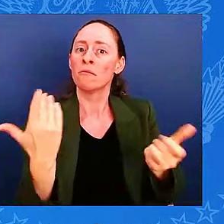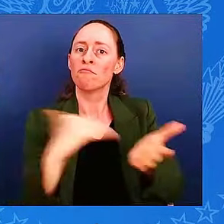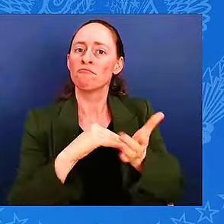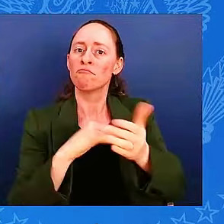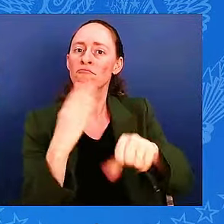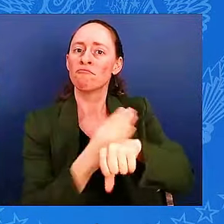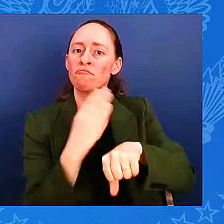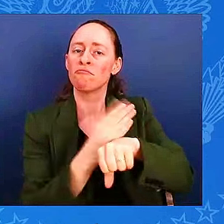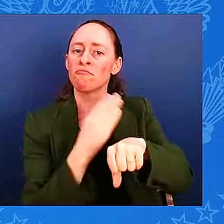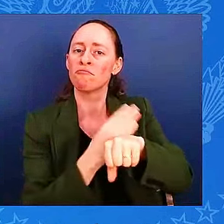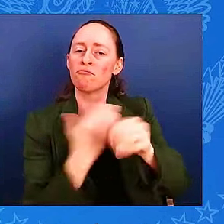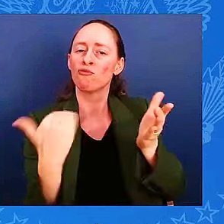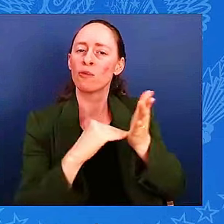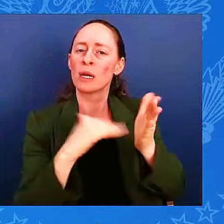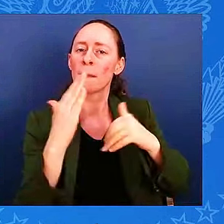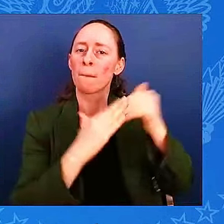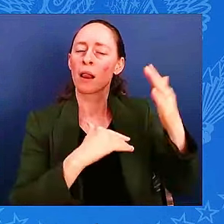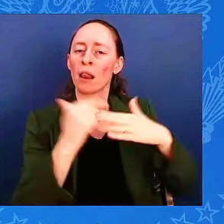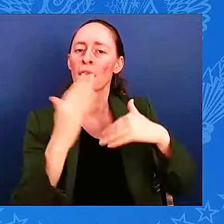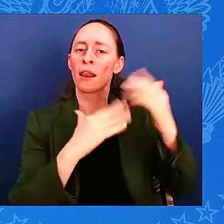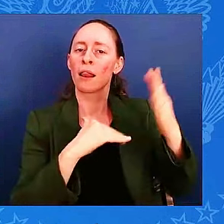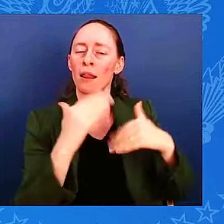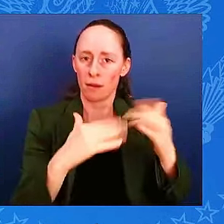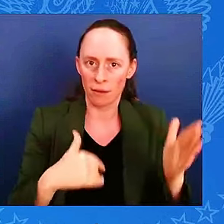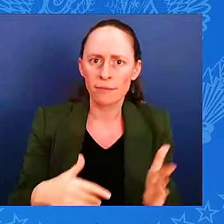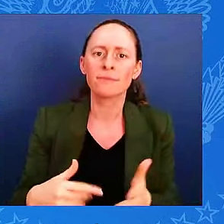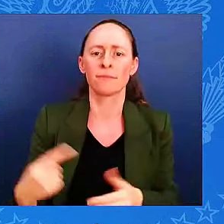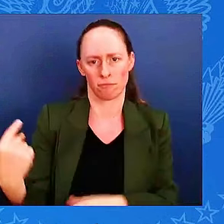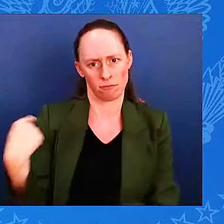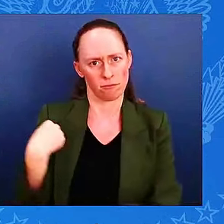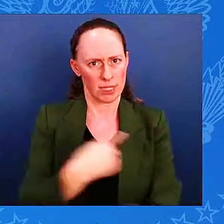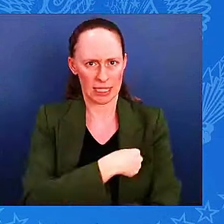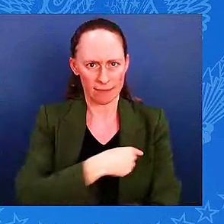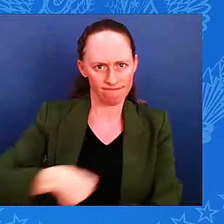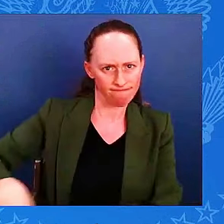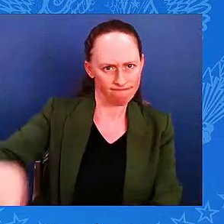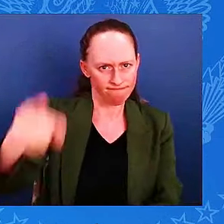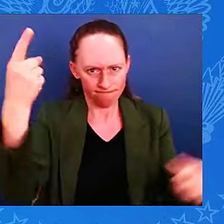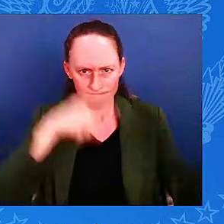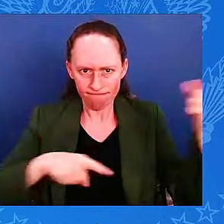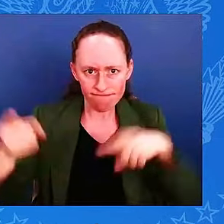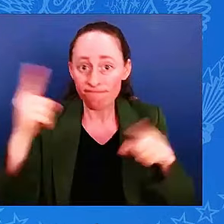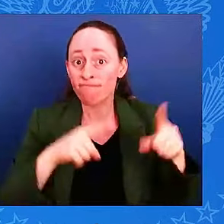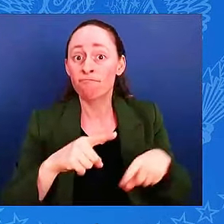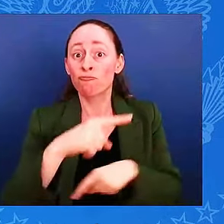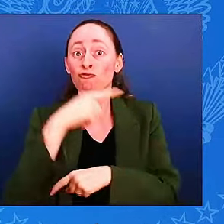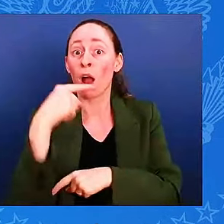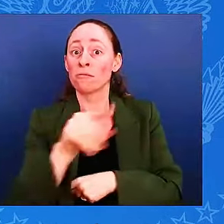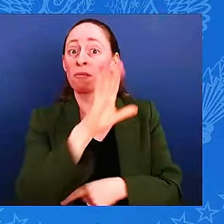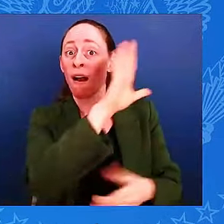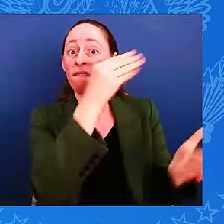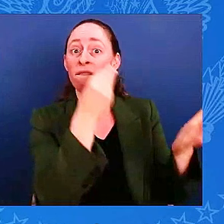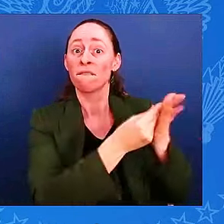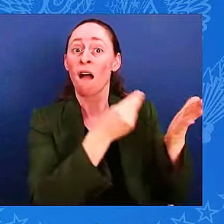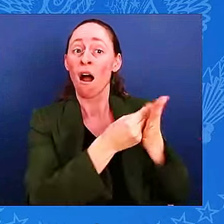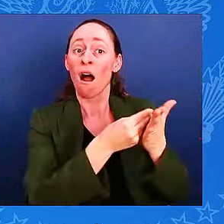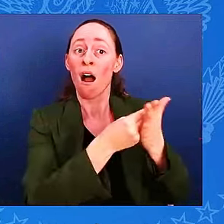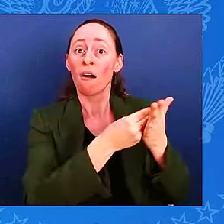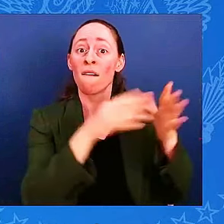Russia's sovereign assets will be immobilized until Russia ends its aggression and pays for the damage it's caused.